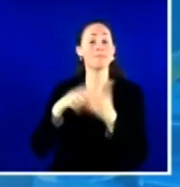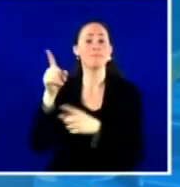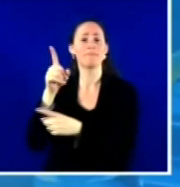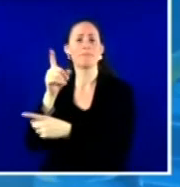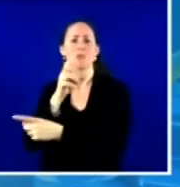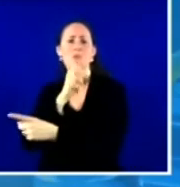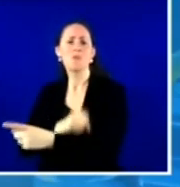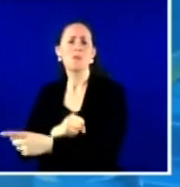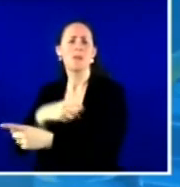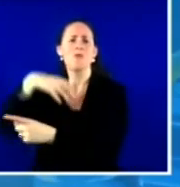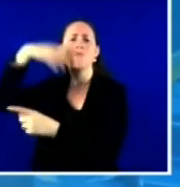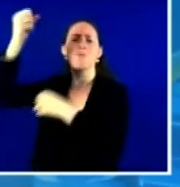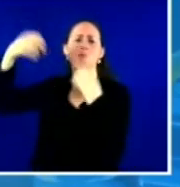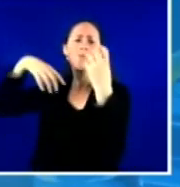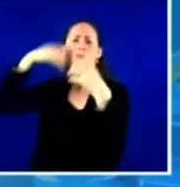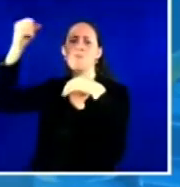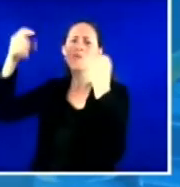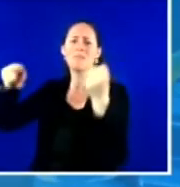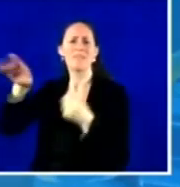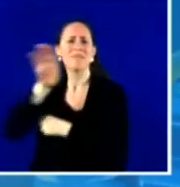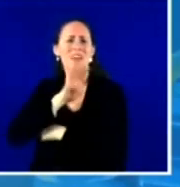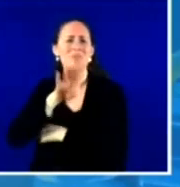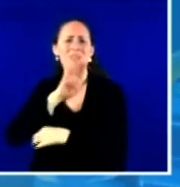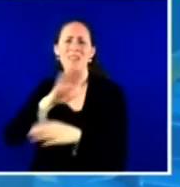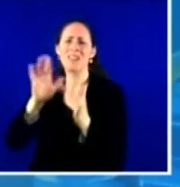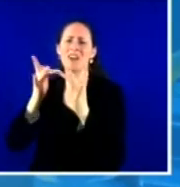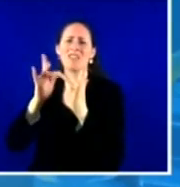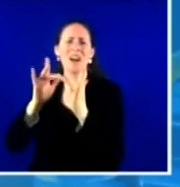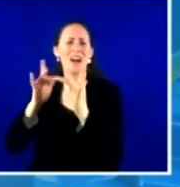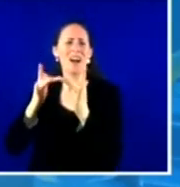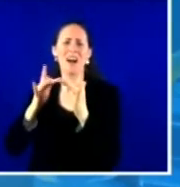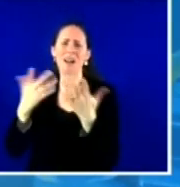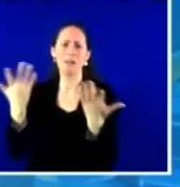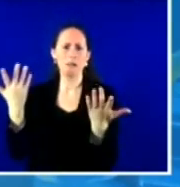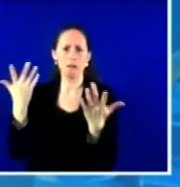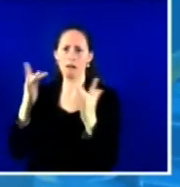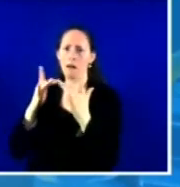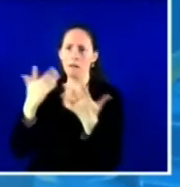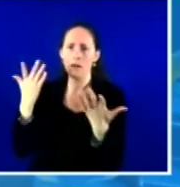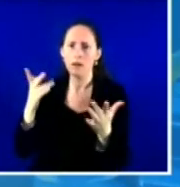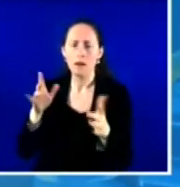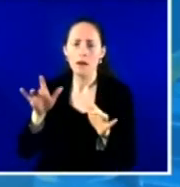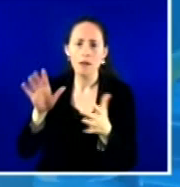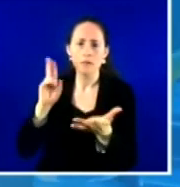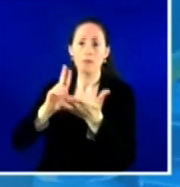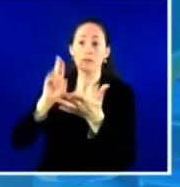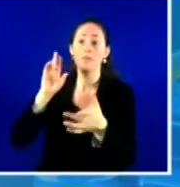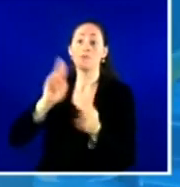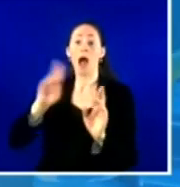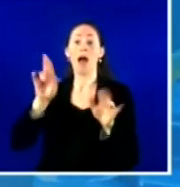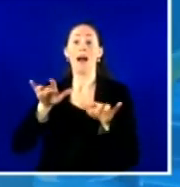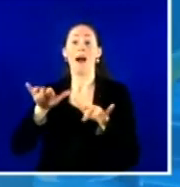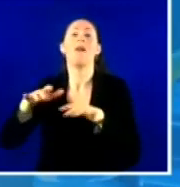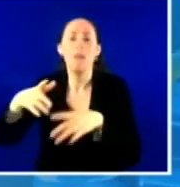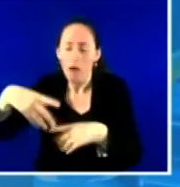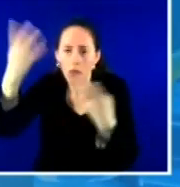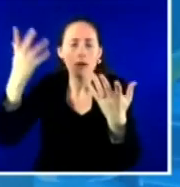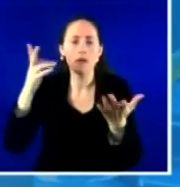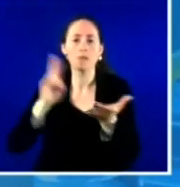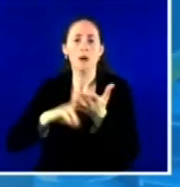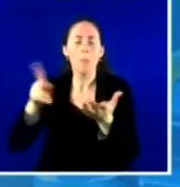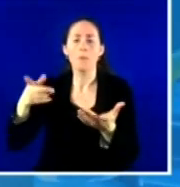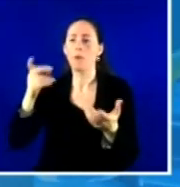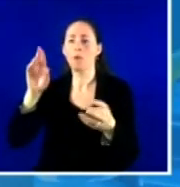web-based signup links that required quick action and sometimes expired before they could act on them. So instead of using a web-based